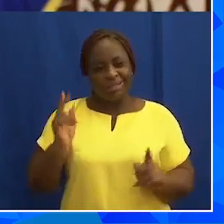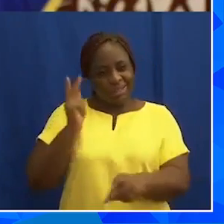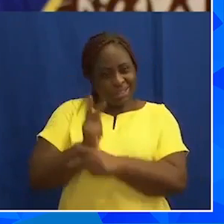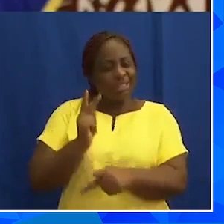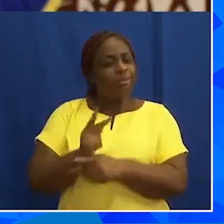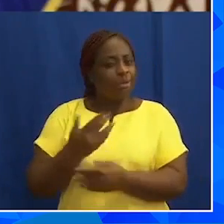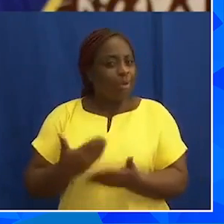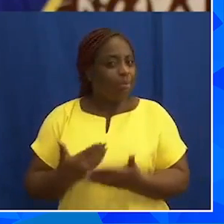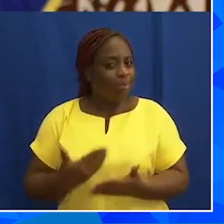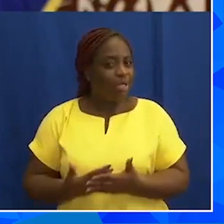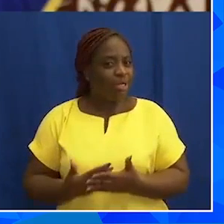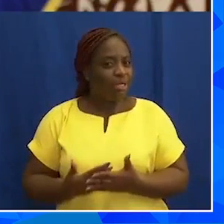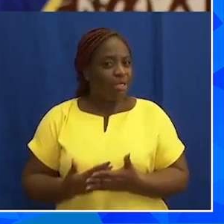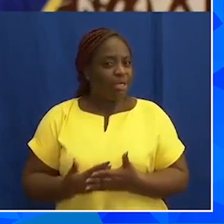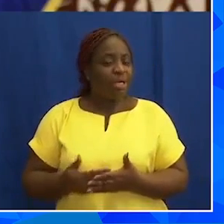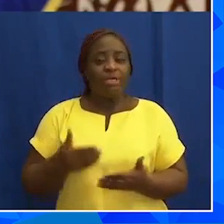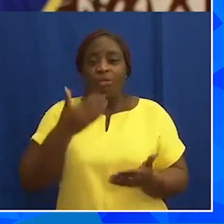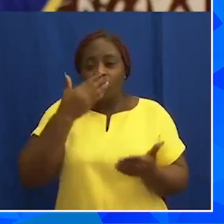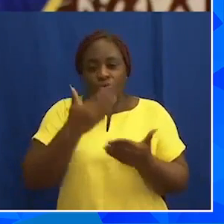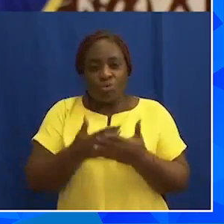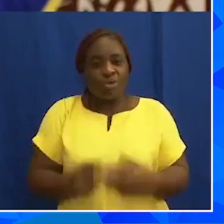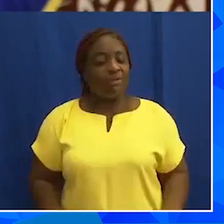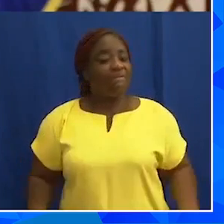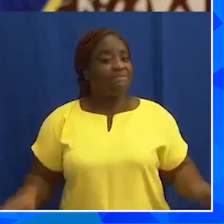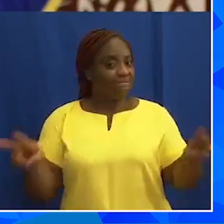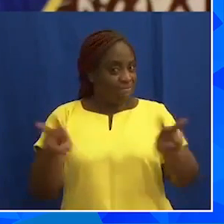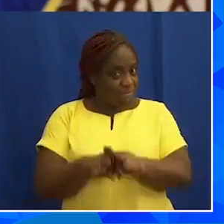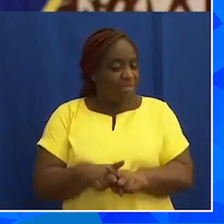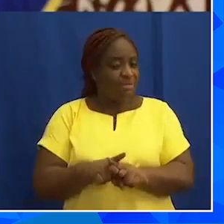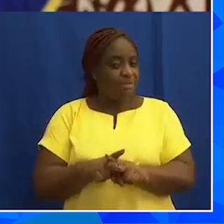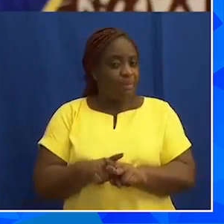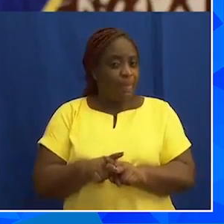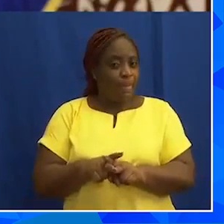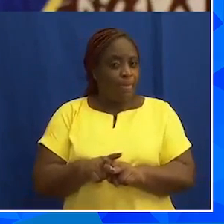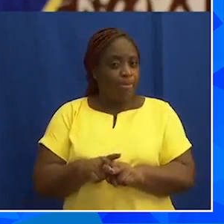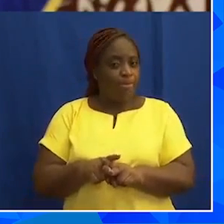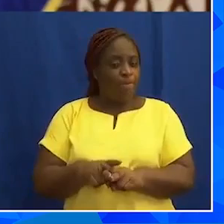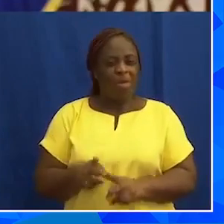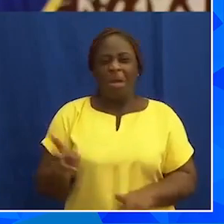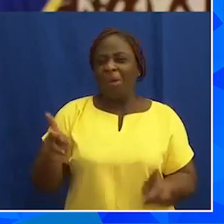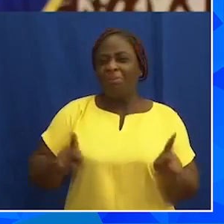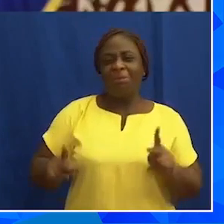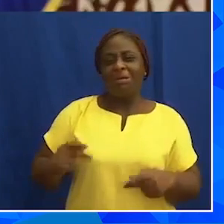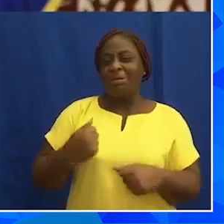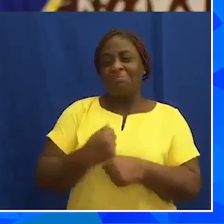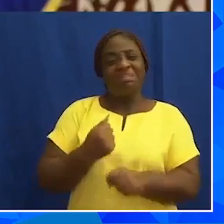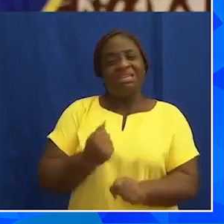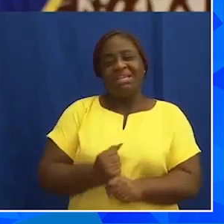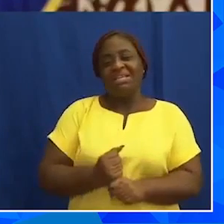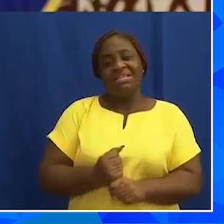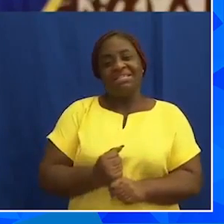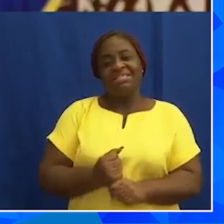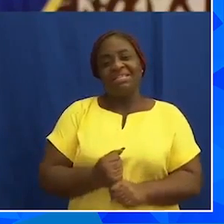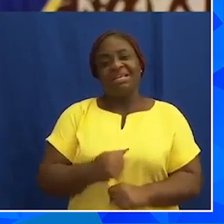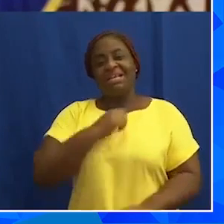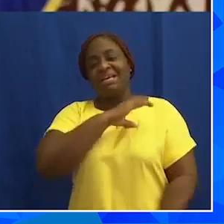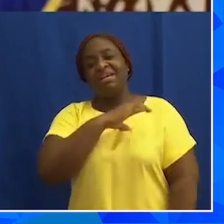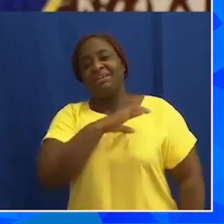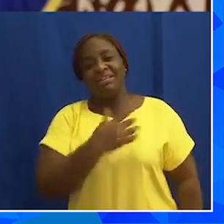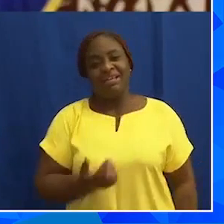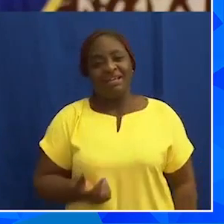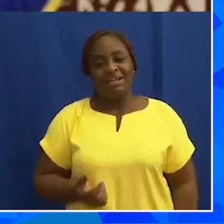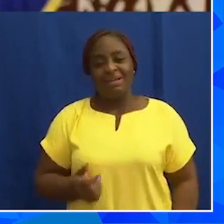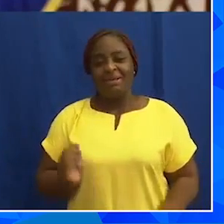as the good store of value it is. To those who make it a habit of